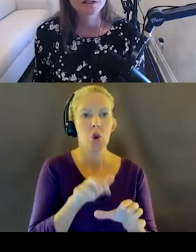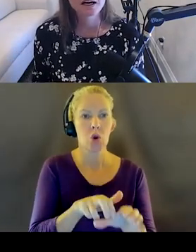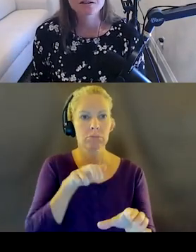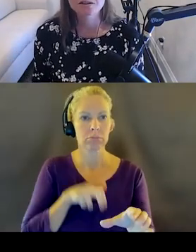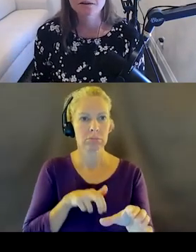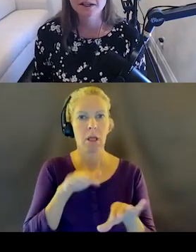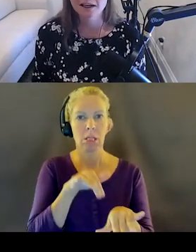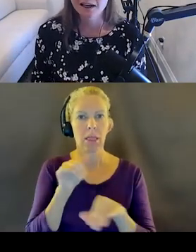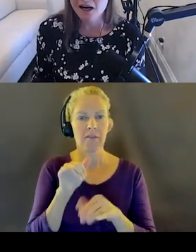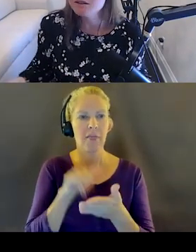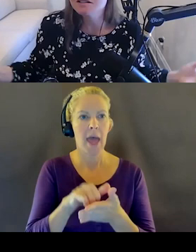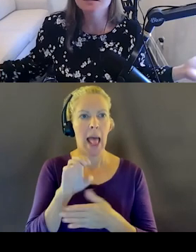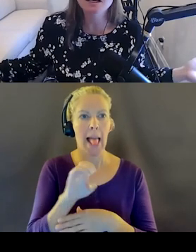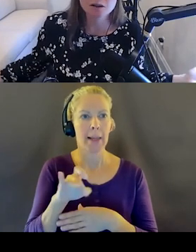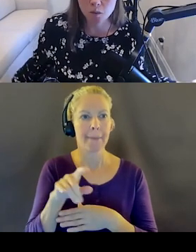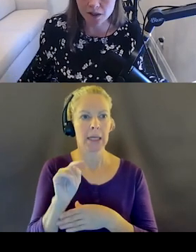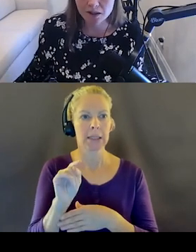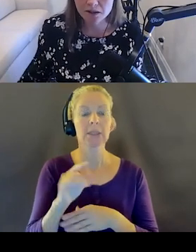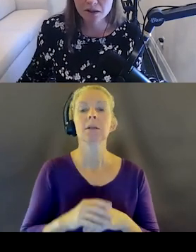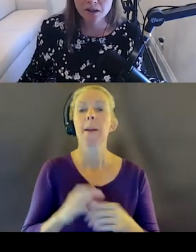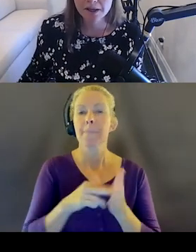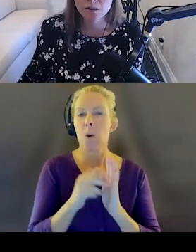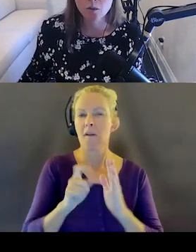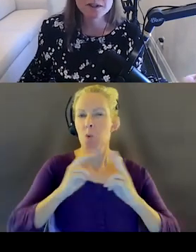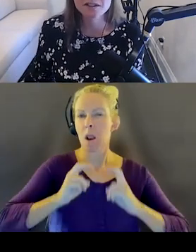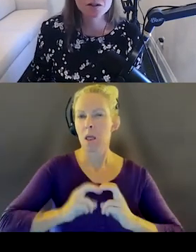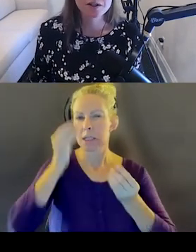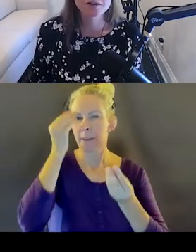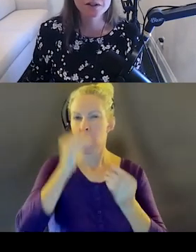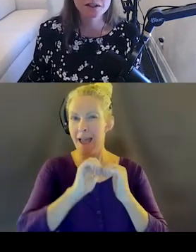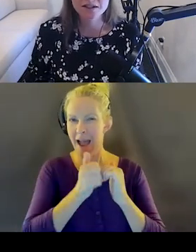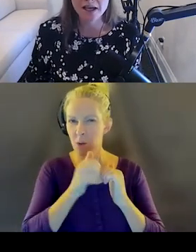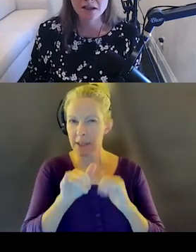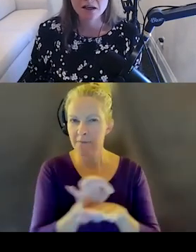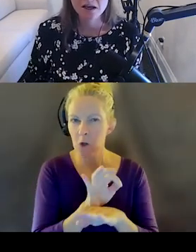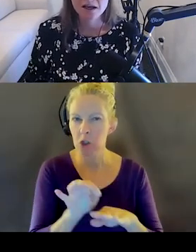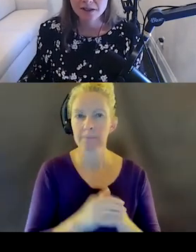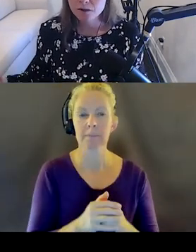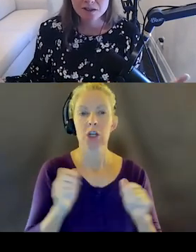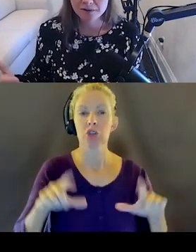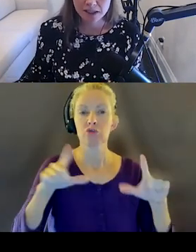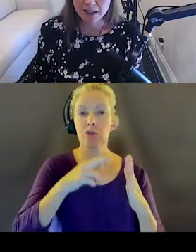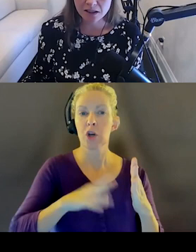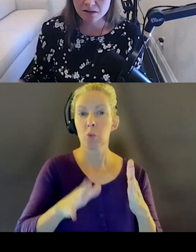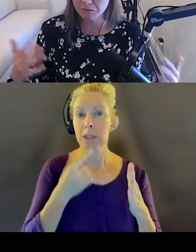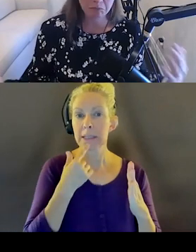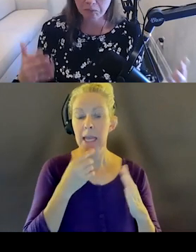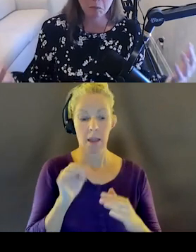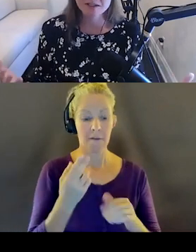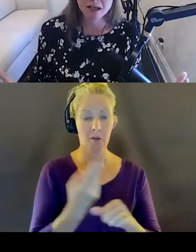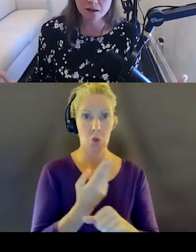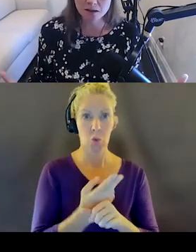So you need to ask yourself, like, how does this actually work? And what is the screen reader going to say? If I use different keys,